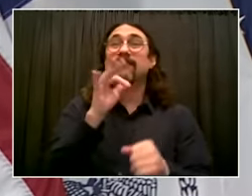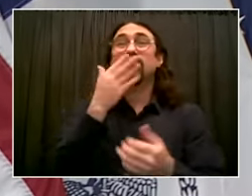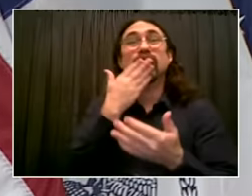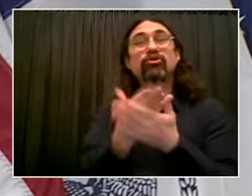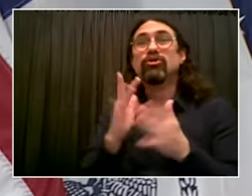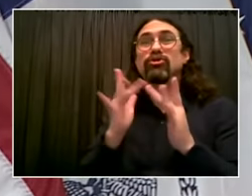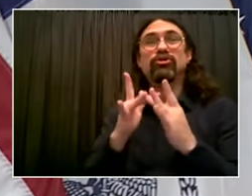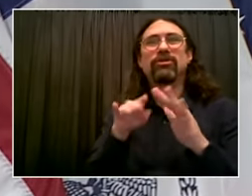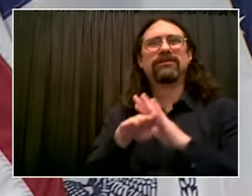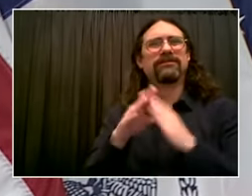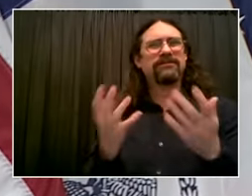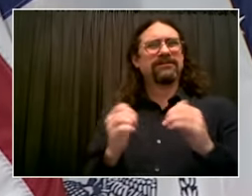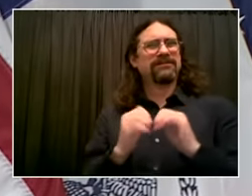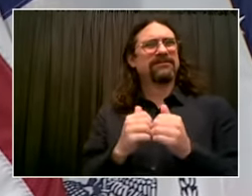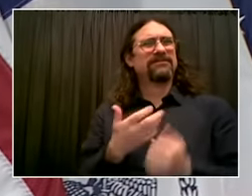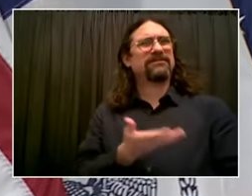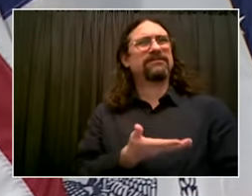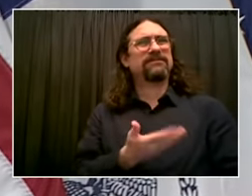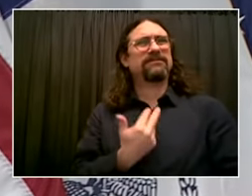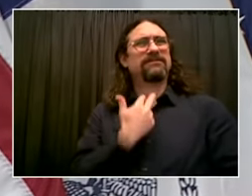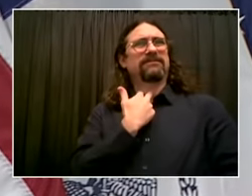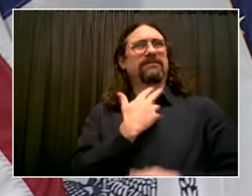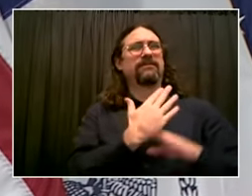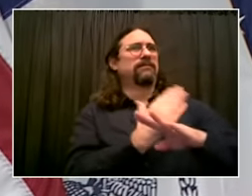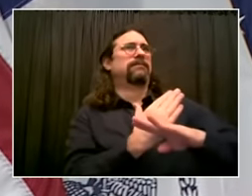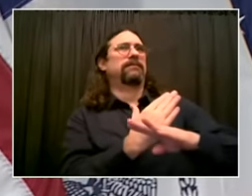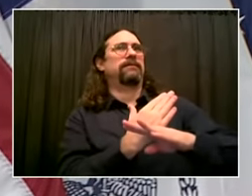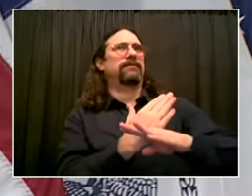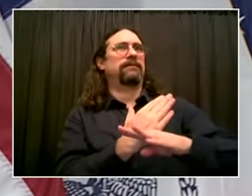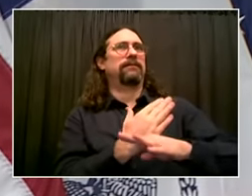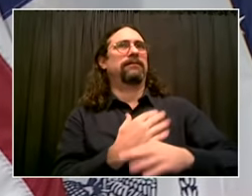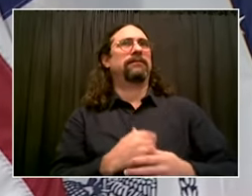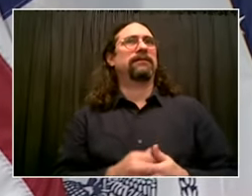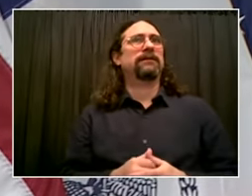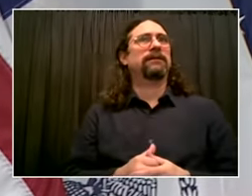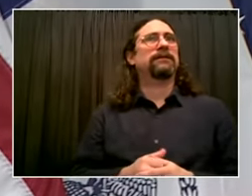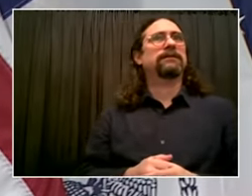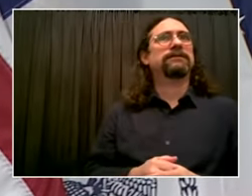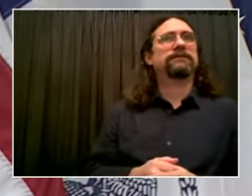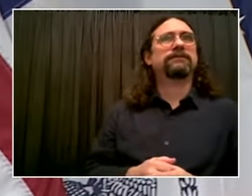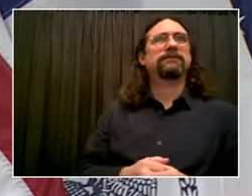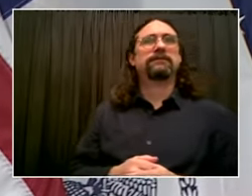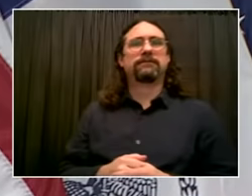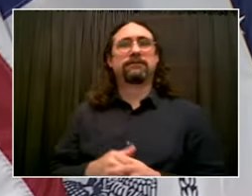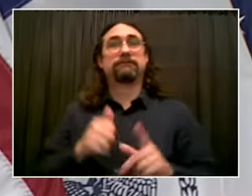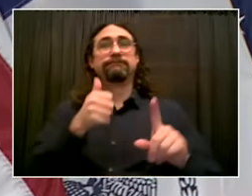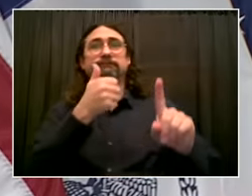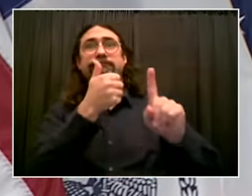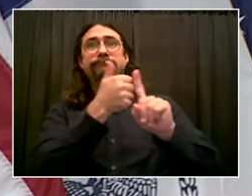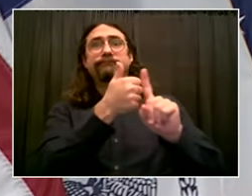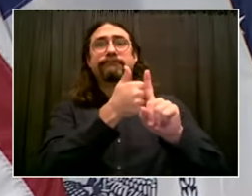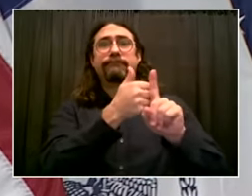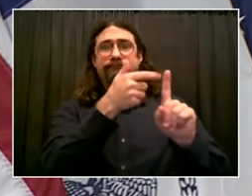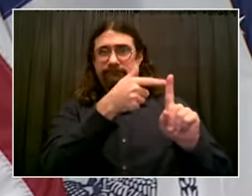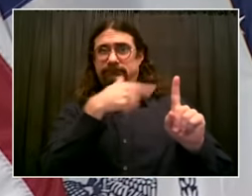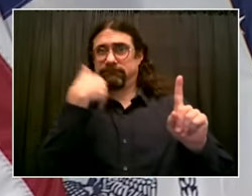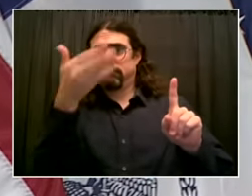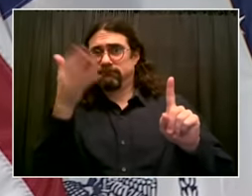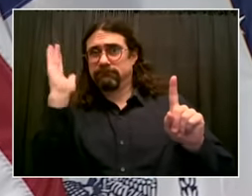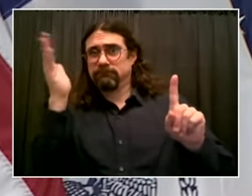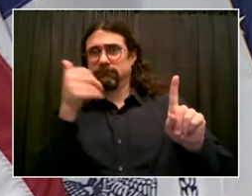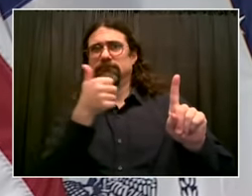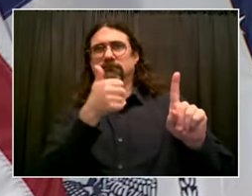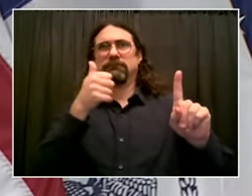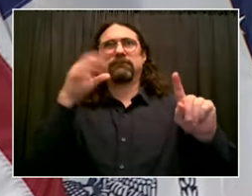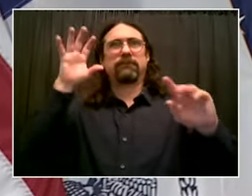company that helps to feed New York City and a great New York City company that I certainly